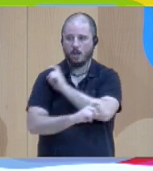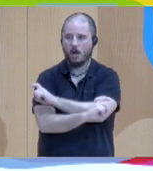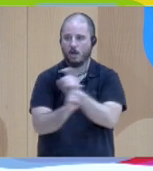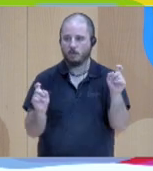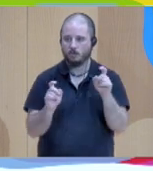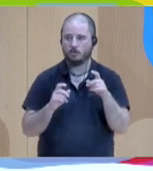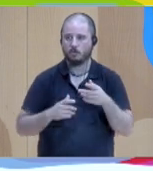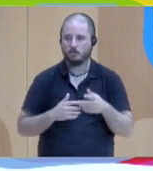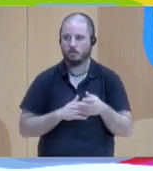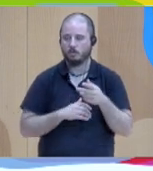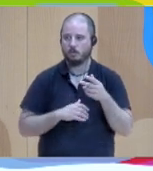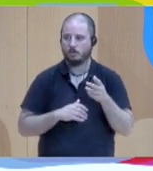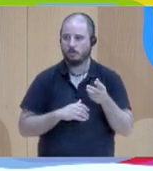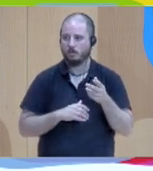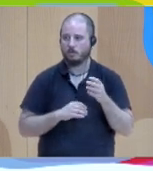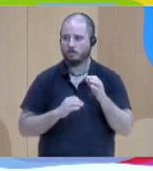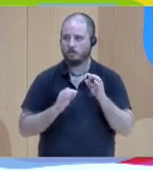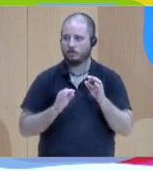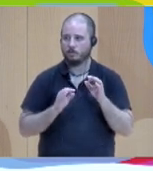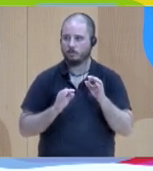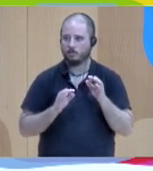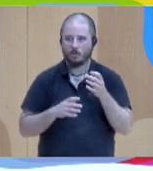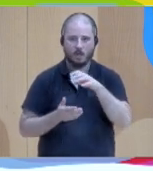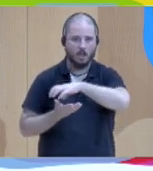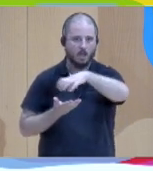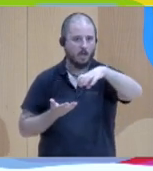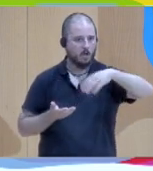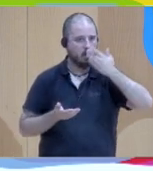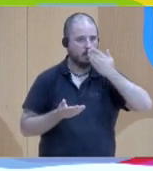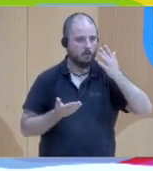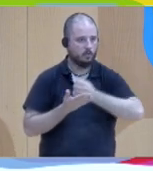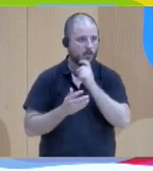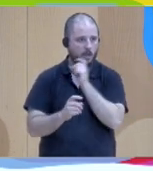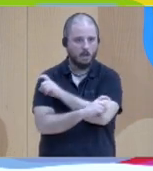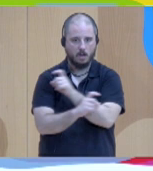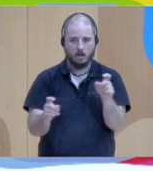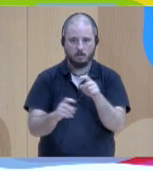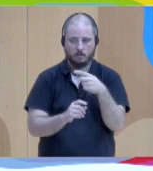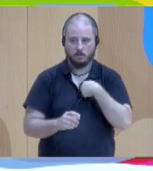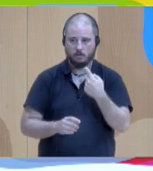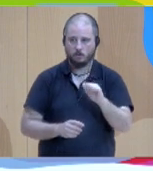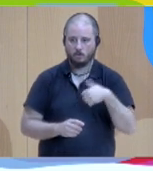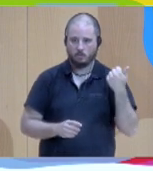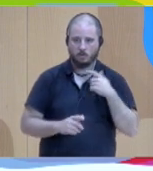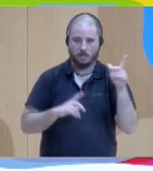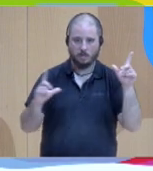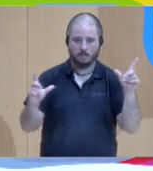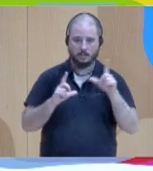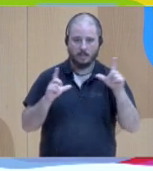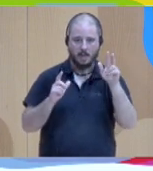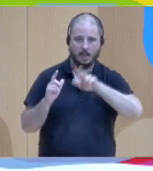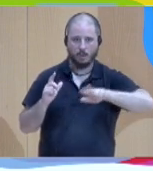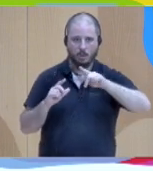on TV on the main channel to plead to stop this please try to tell about dialogue and